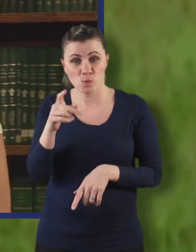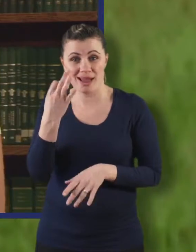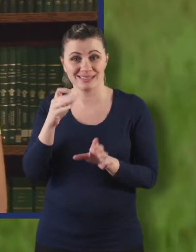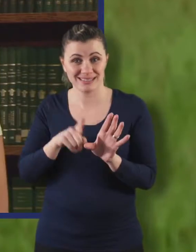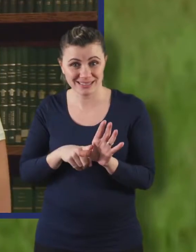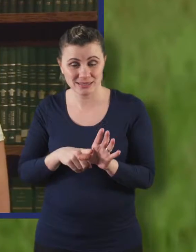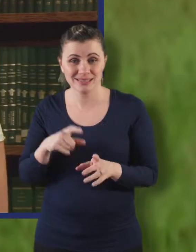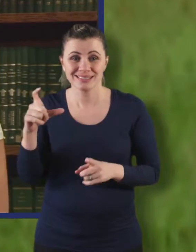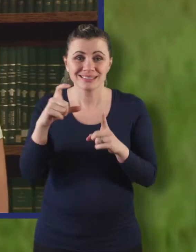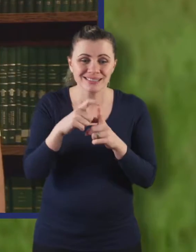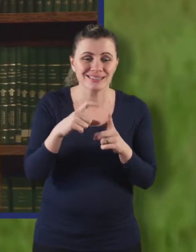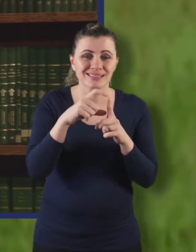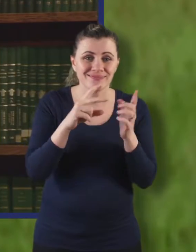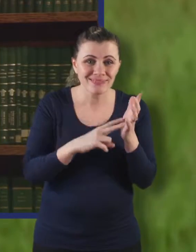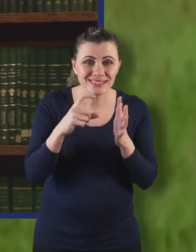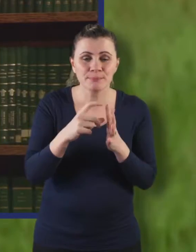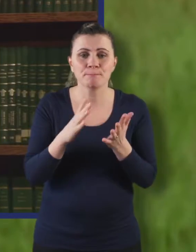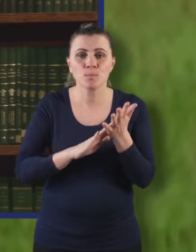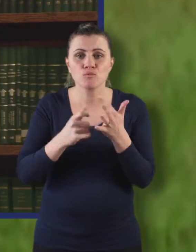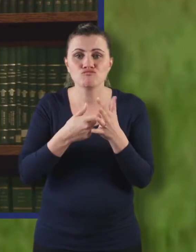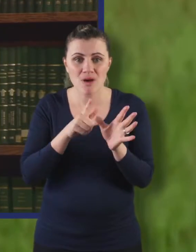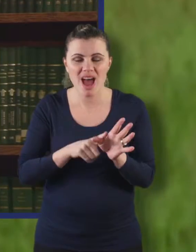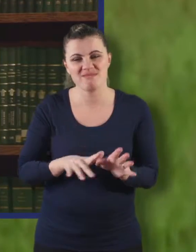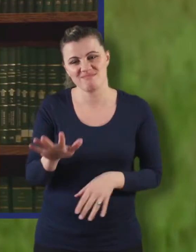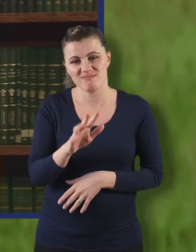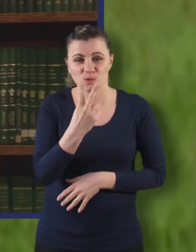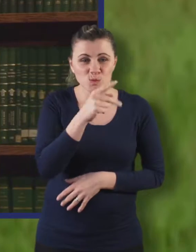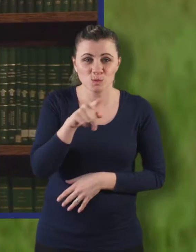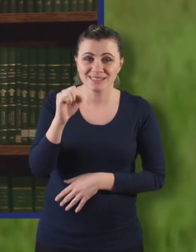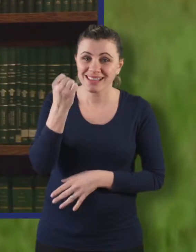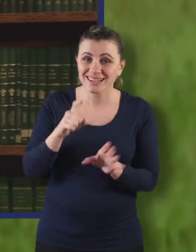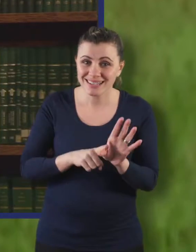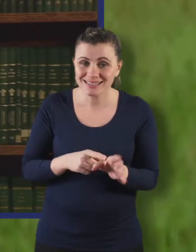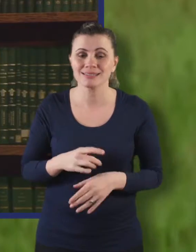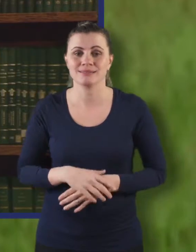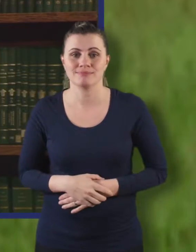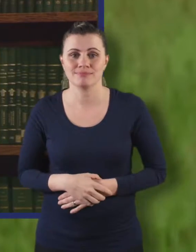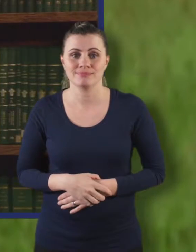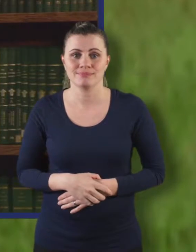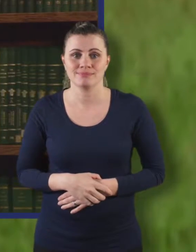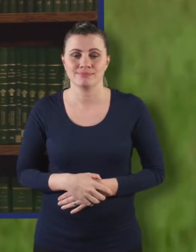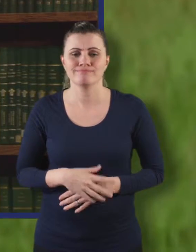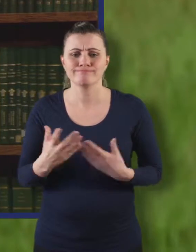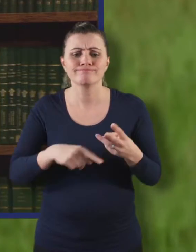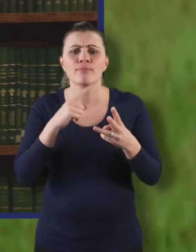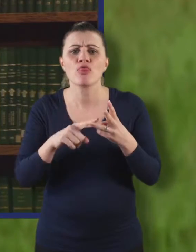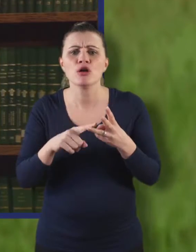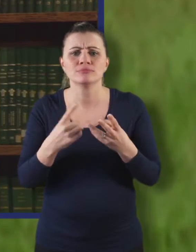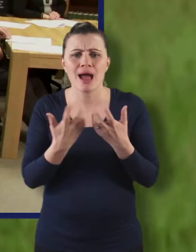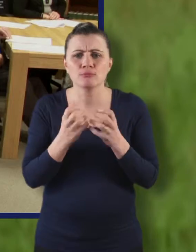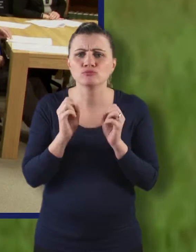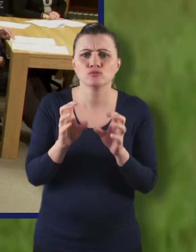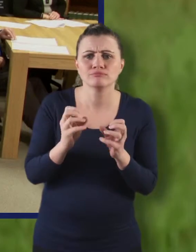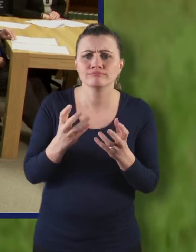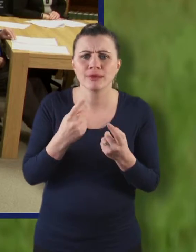third option is cloud storage. So that's storing material online and this acts as a great backup to your hard drive on your computer.